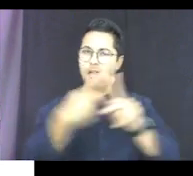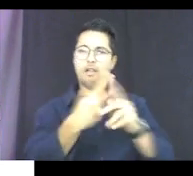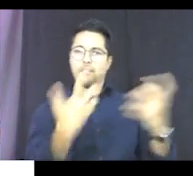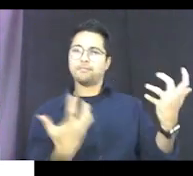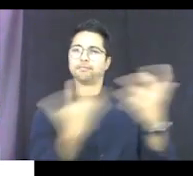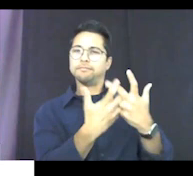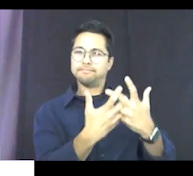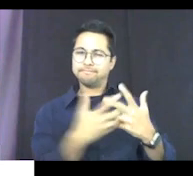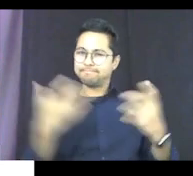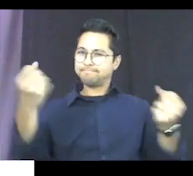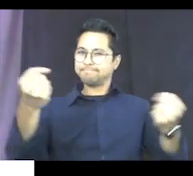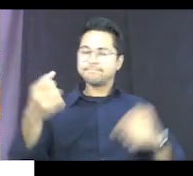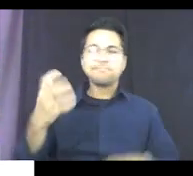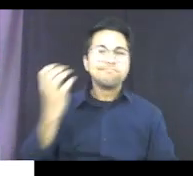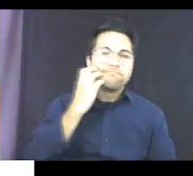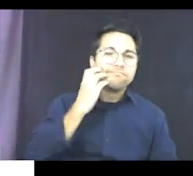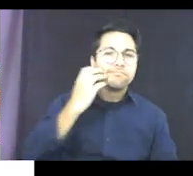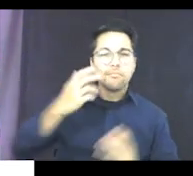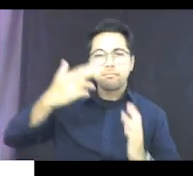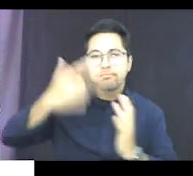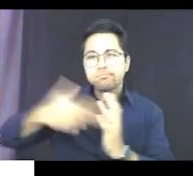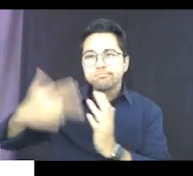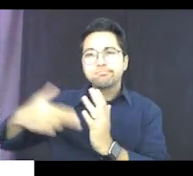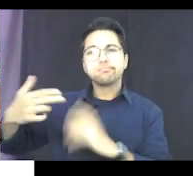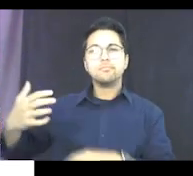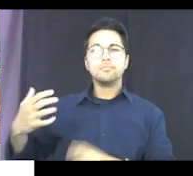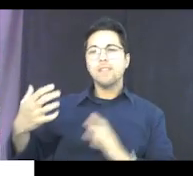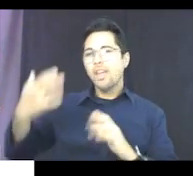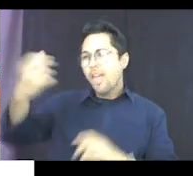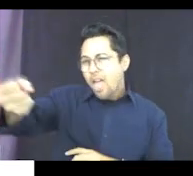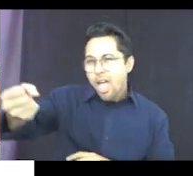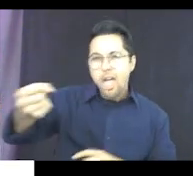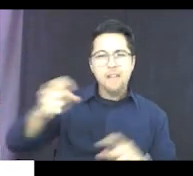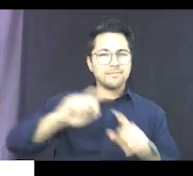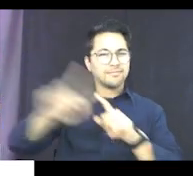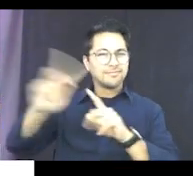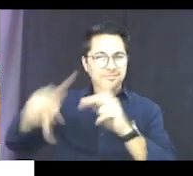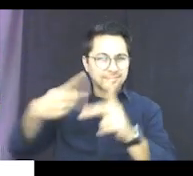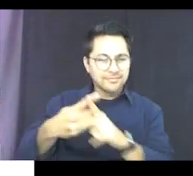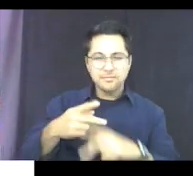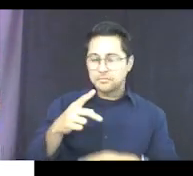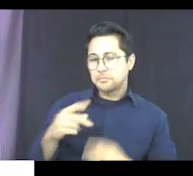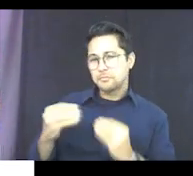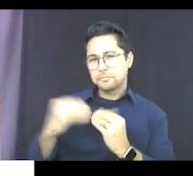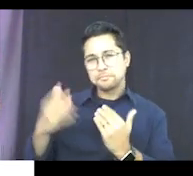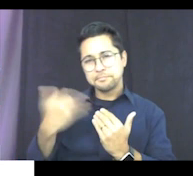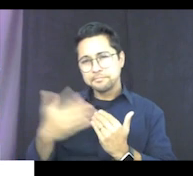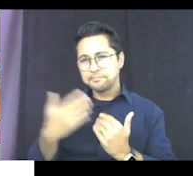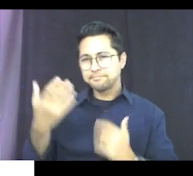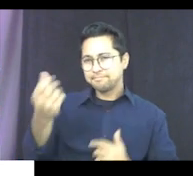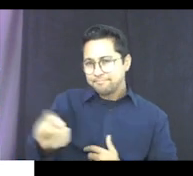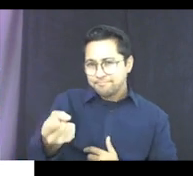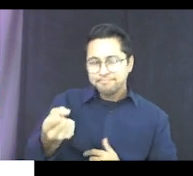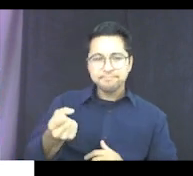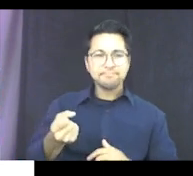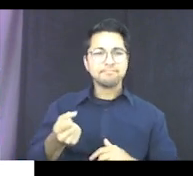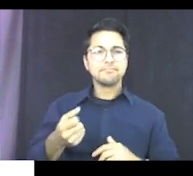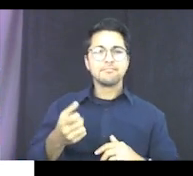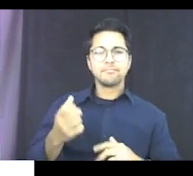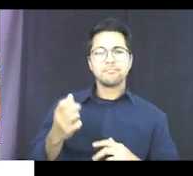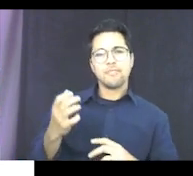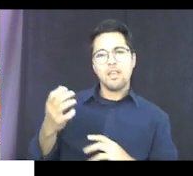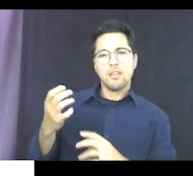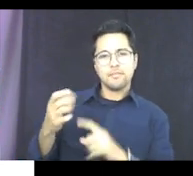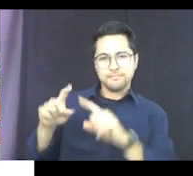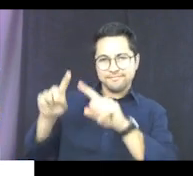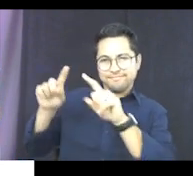So you can get chubby different brushes. So brushes that have different types of handles on them, they're easier to hold on to ones that have this bulb grip